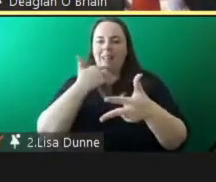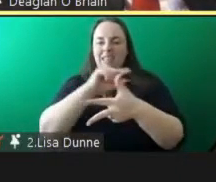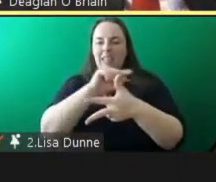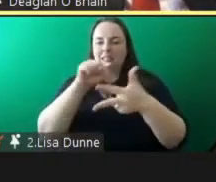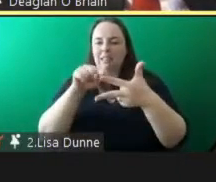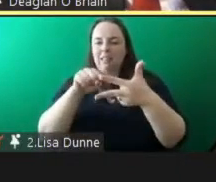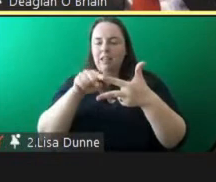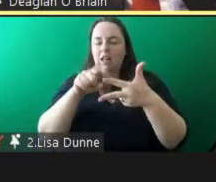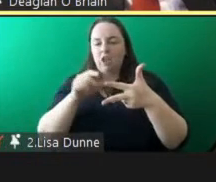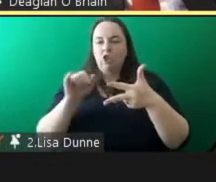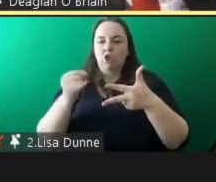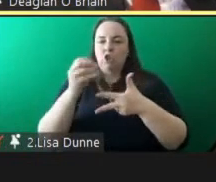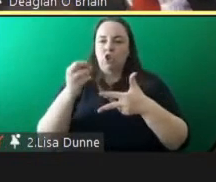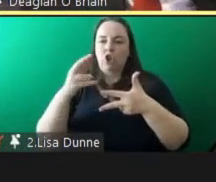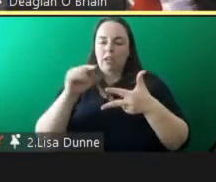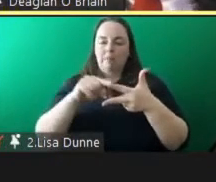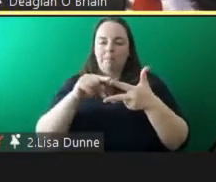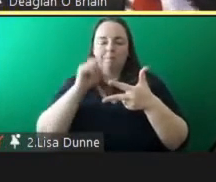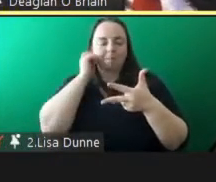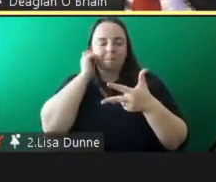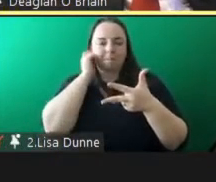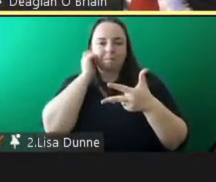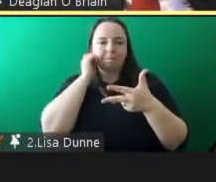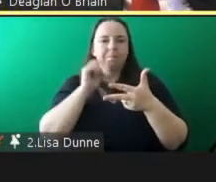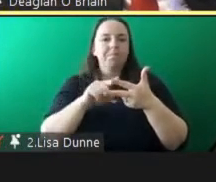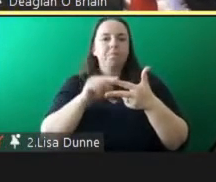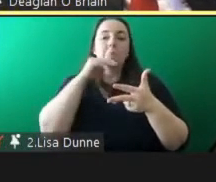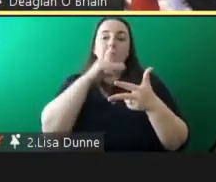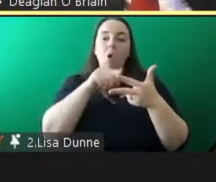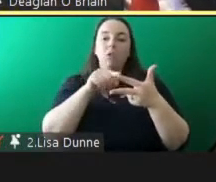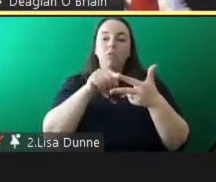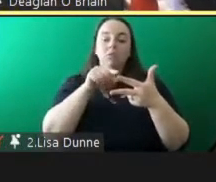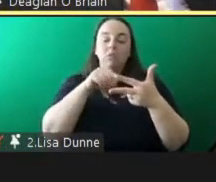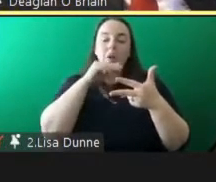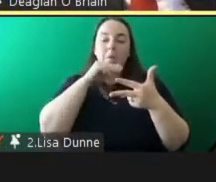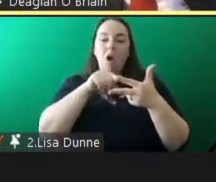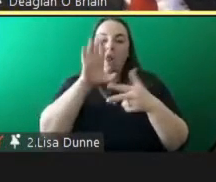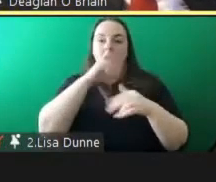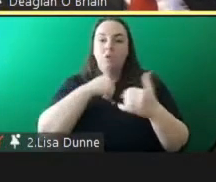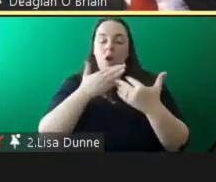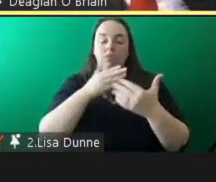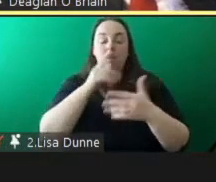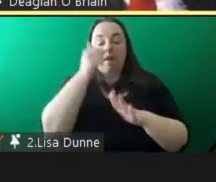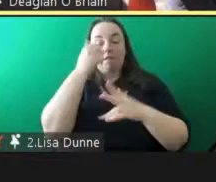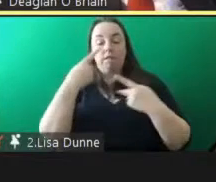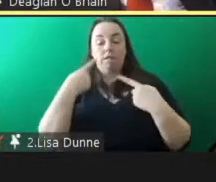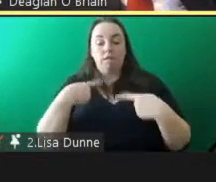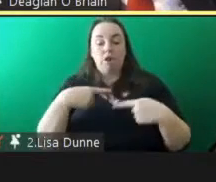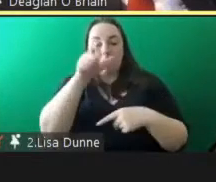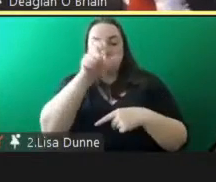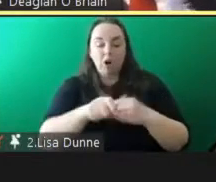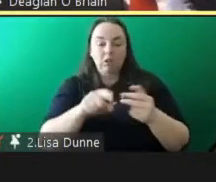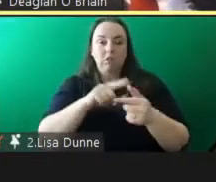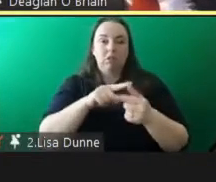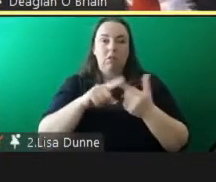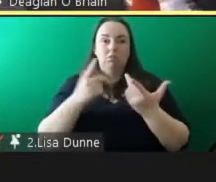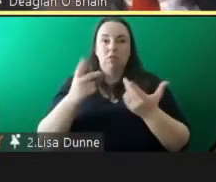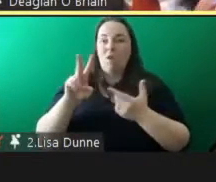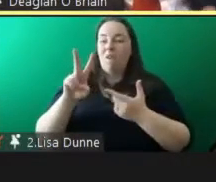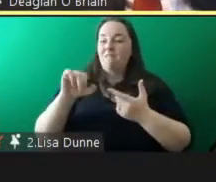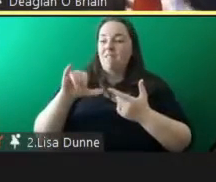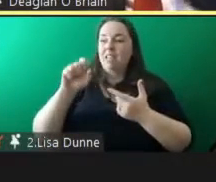the really important things is is to look at what the experience of a vulnerable person a victim or a vulnerable defendant